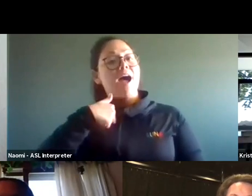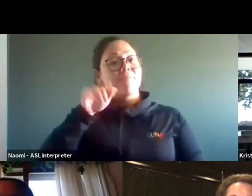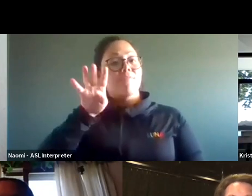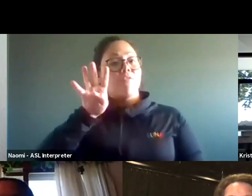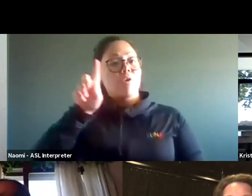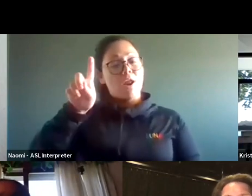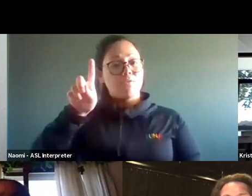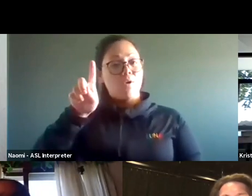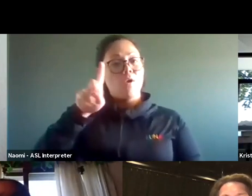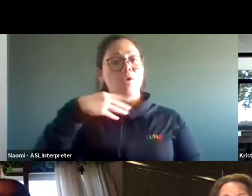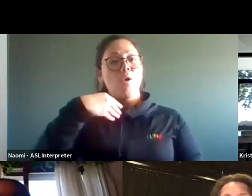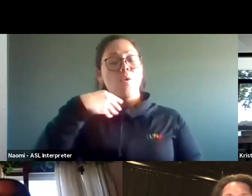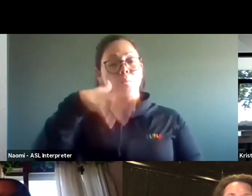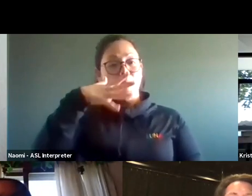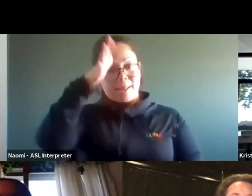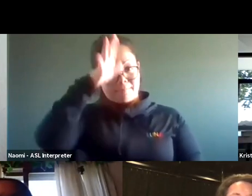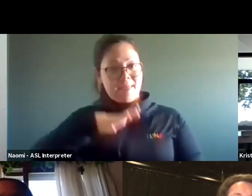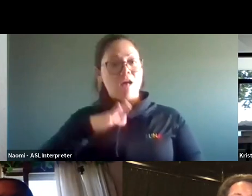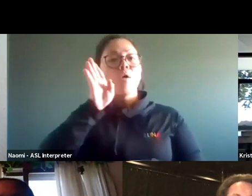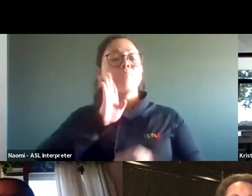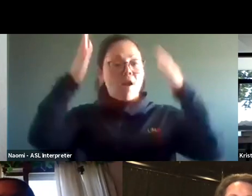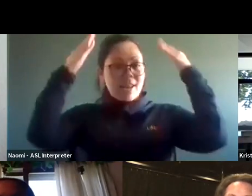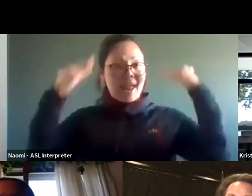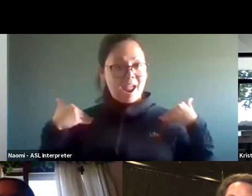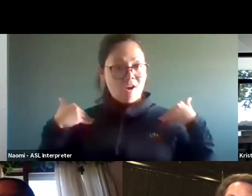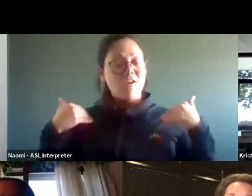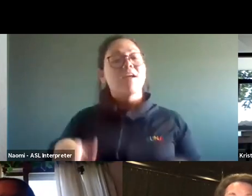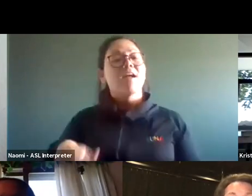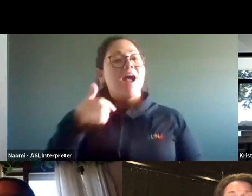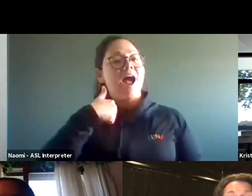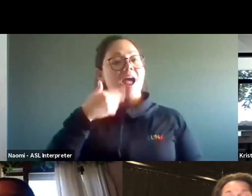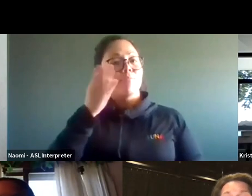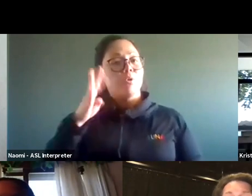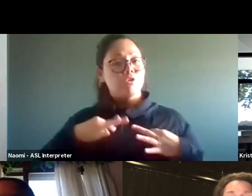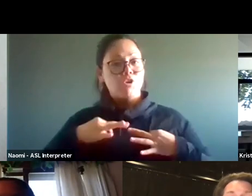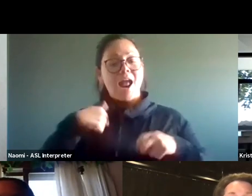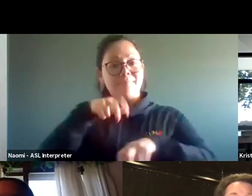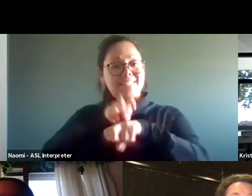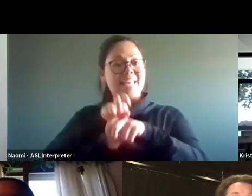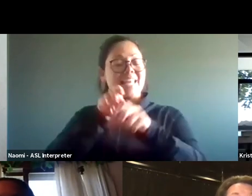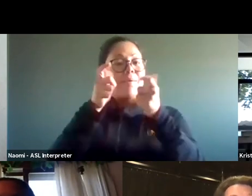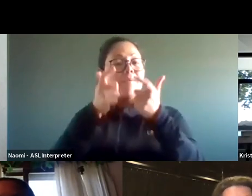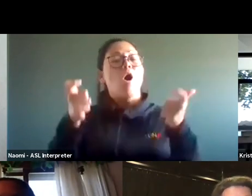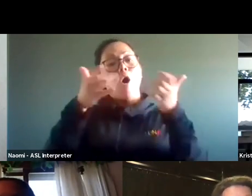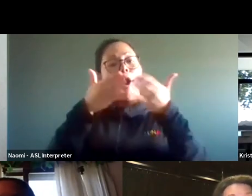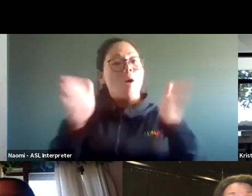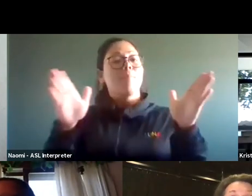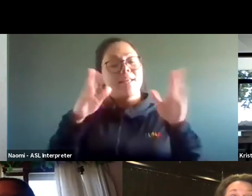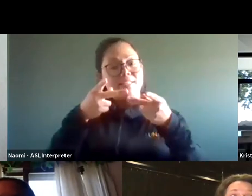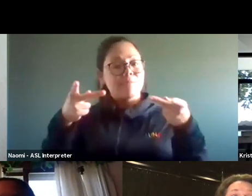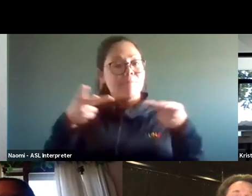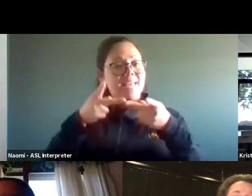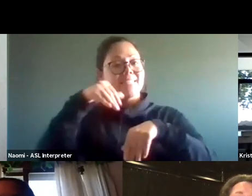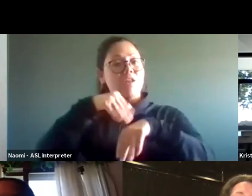male, brown shoulder-length hair, wearing a blue shirt. I am currently sitting in a very large open space room. It's one of my theaters